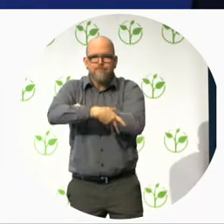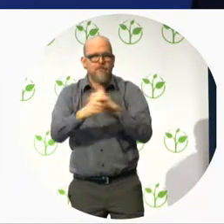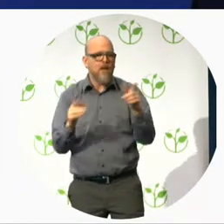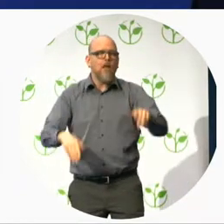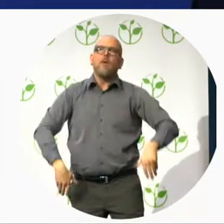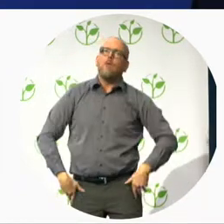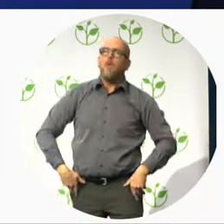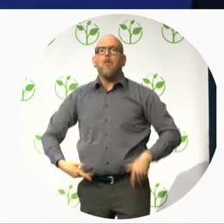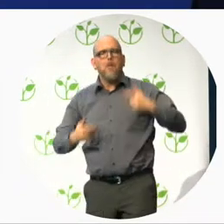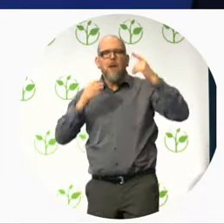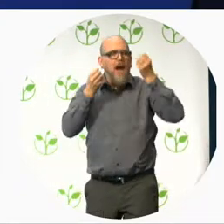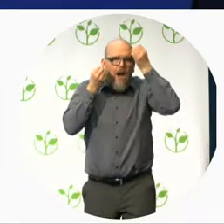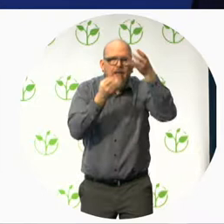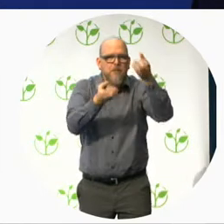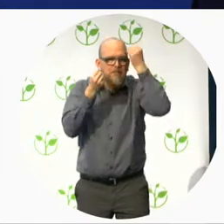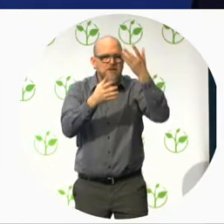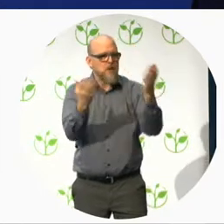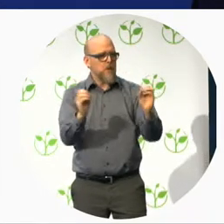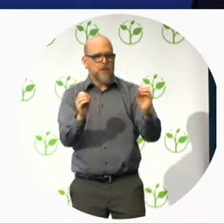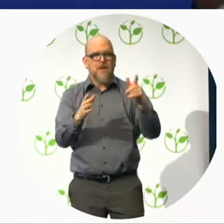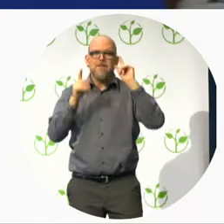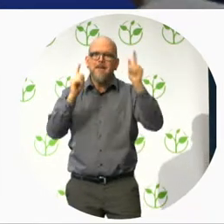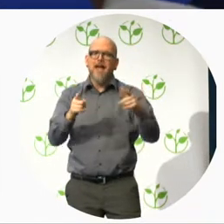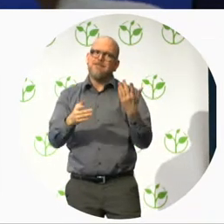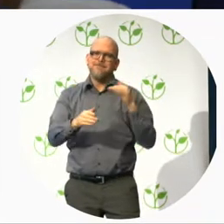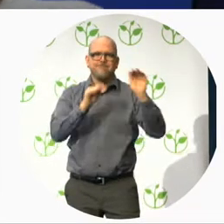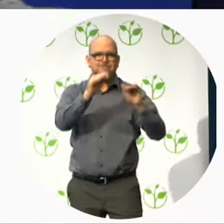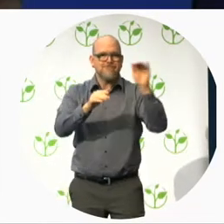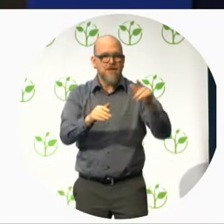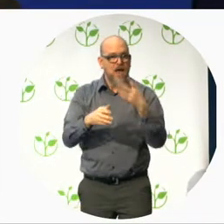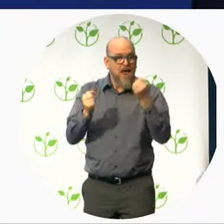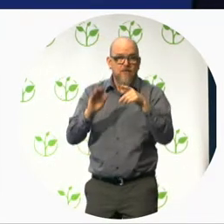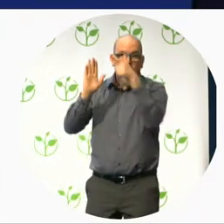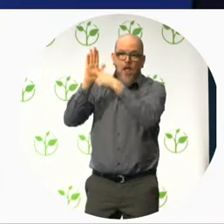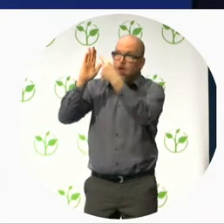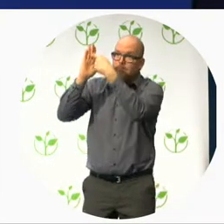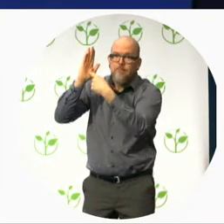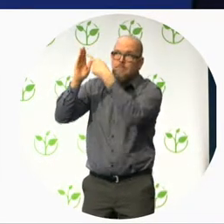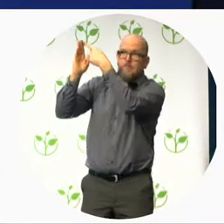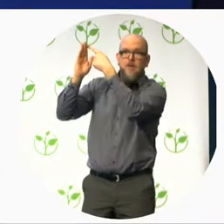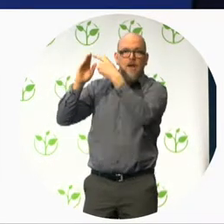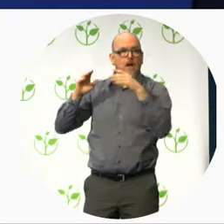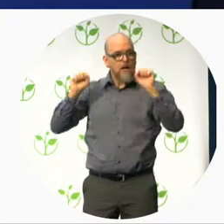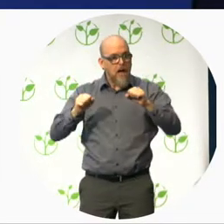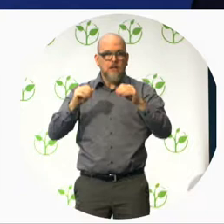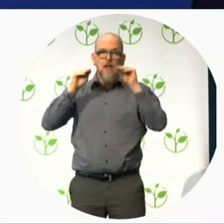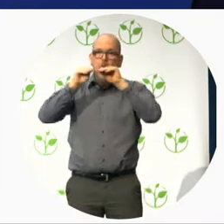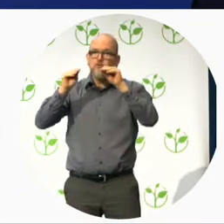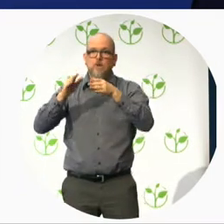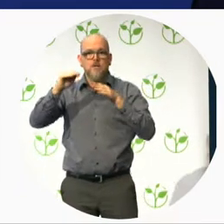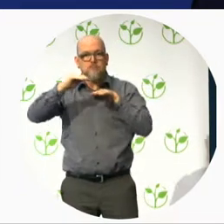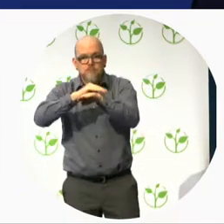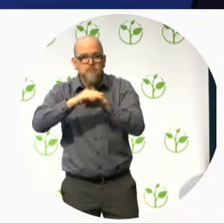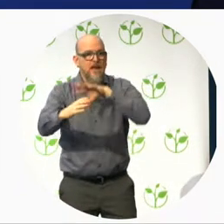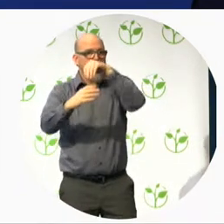Especially in a poor country where support systems are simply not there. And we are doing